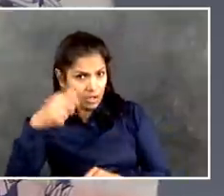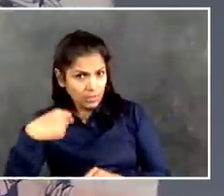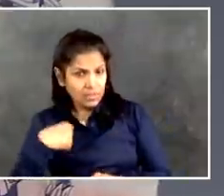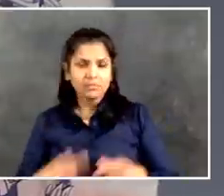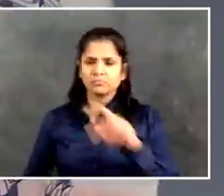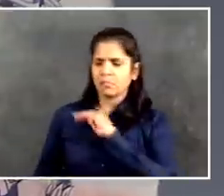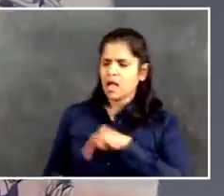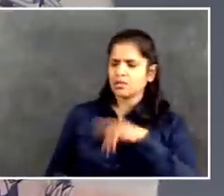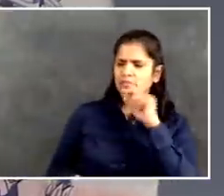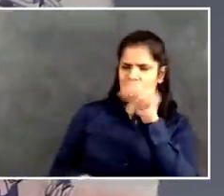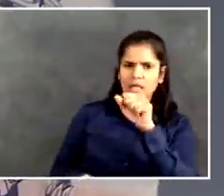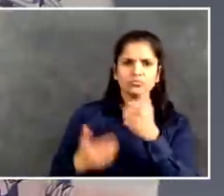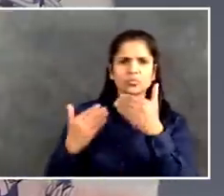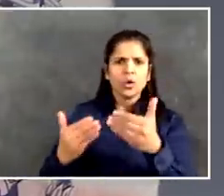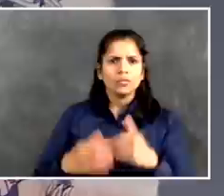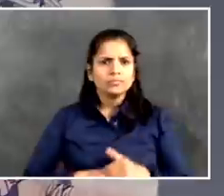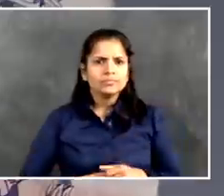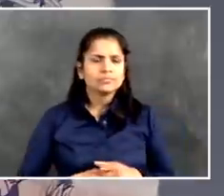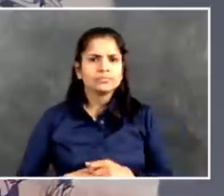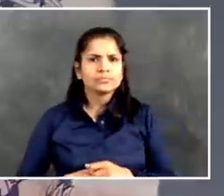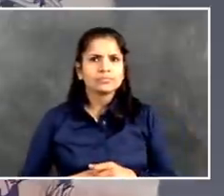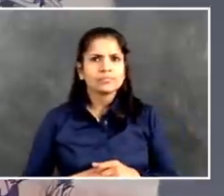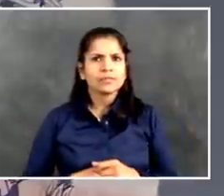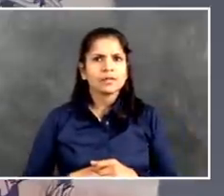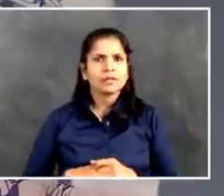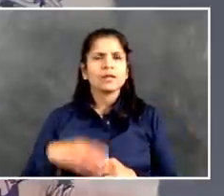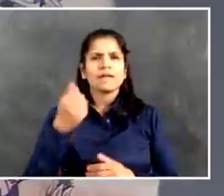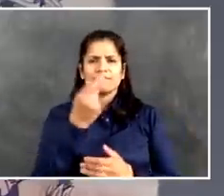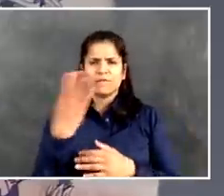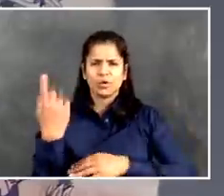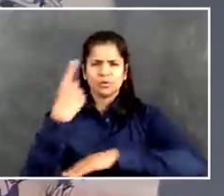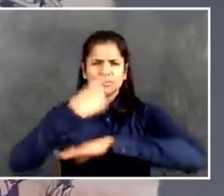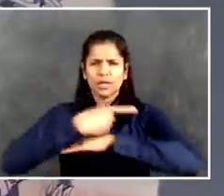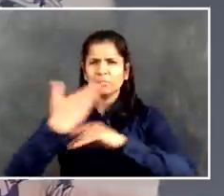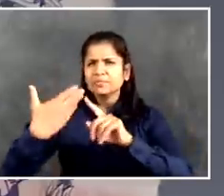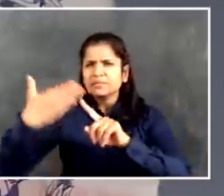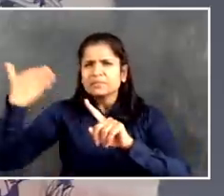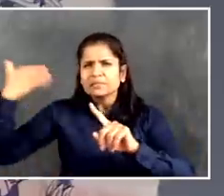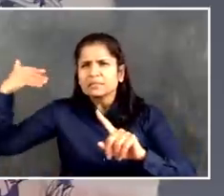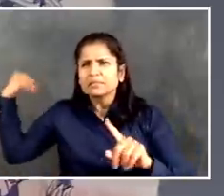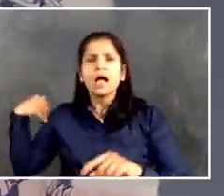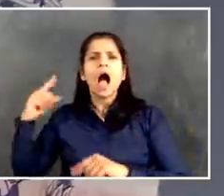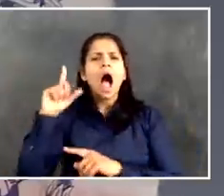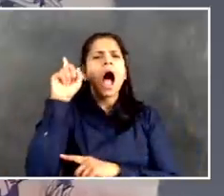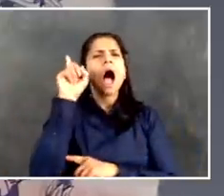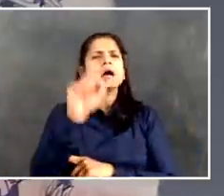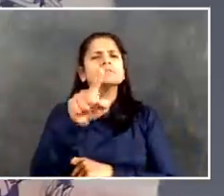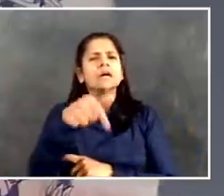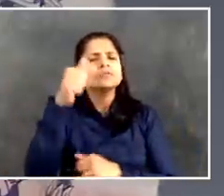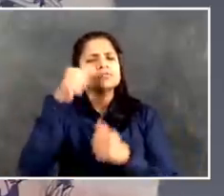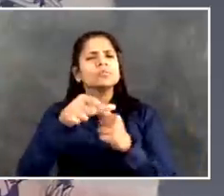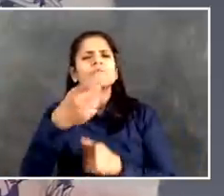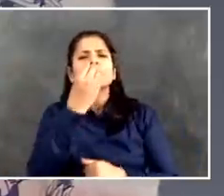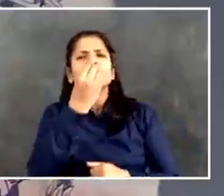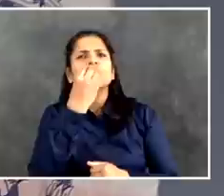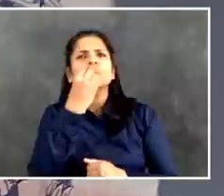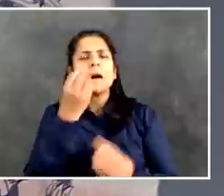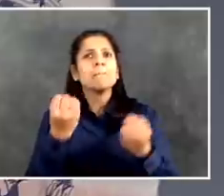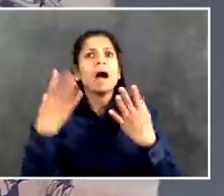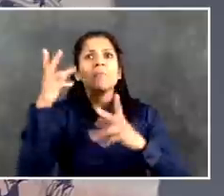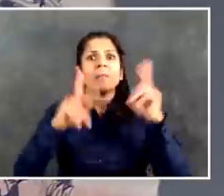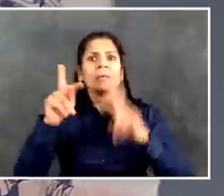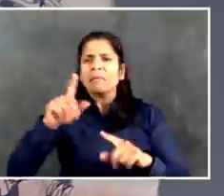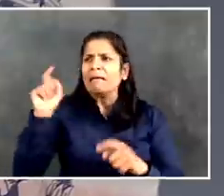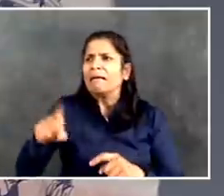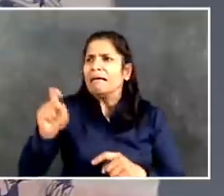ago about how many people are projected to become food insecure this year. And does the city have resources to feed them without federal